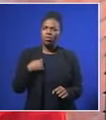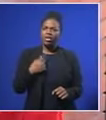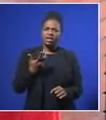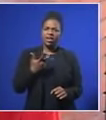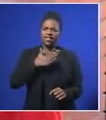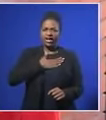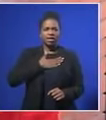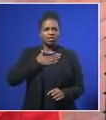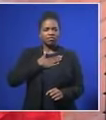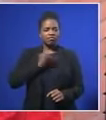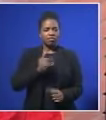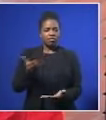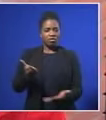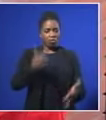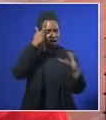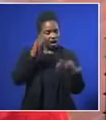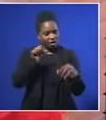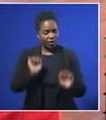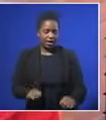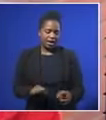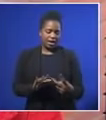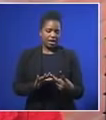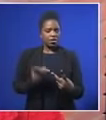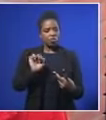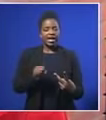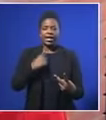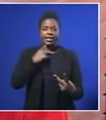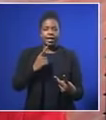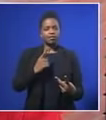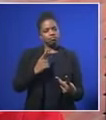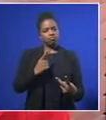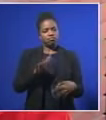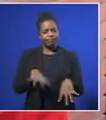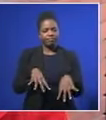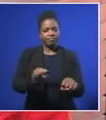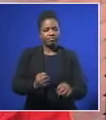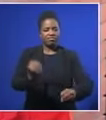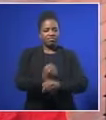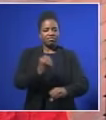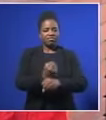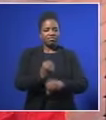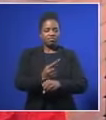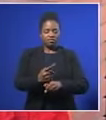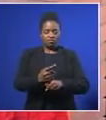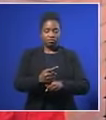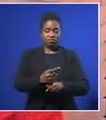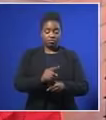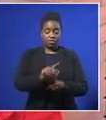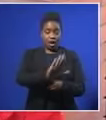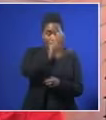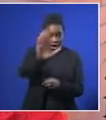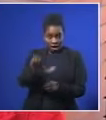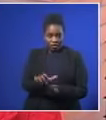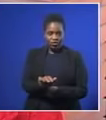we're welcome to make decisions, we're welcome to take up these positions. To take on the next phase of our countries and our